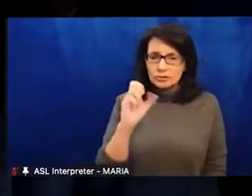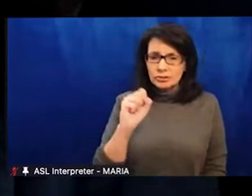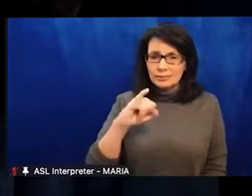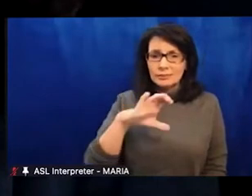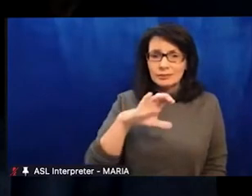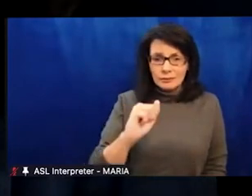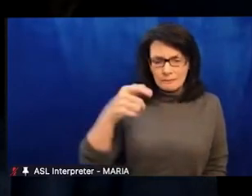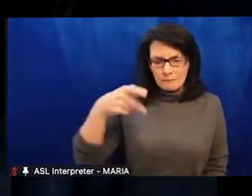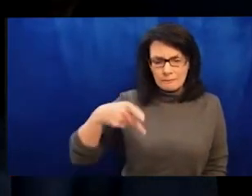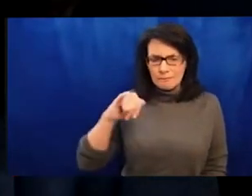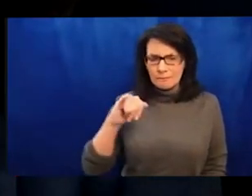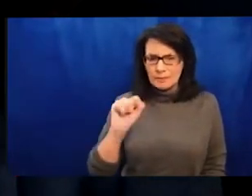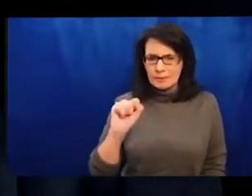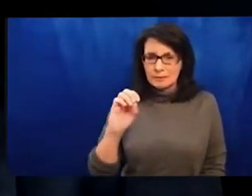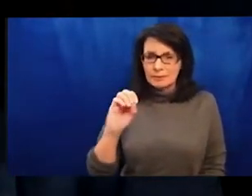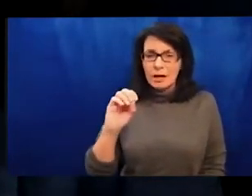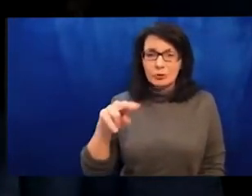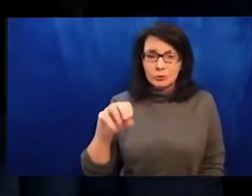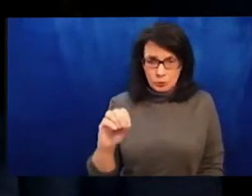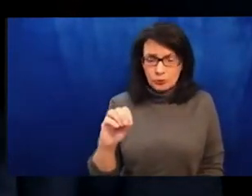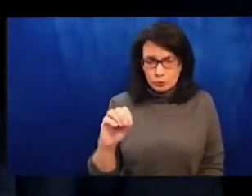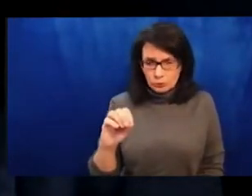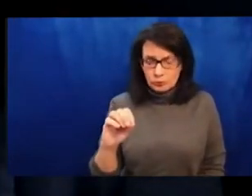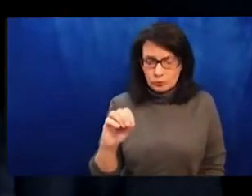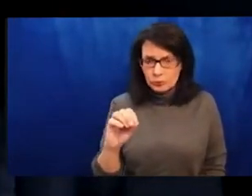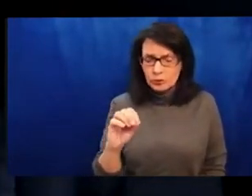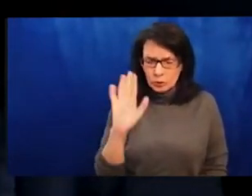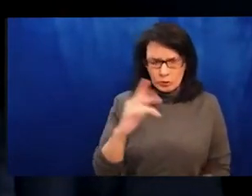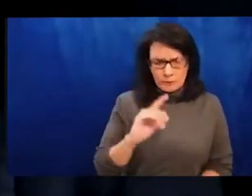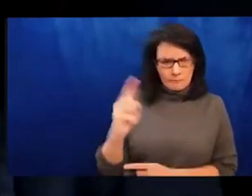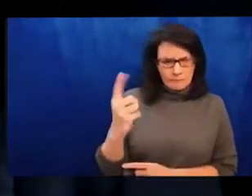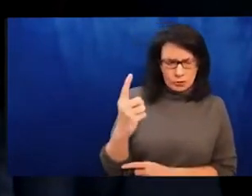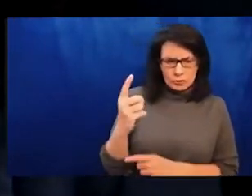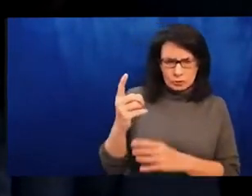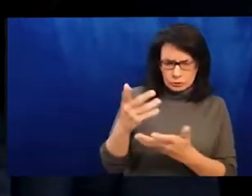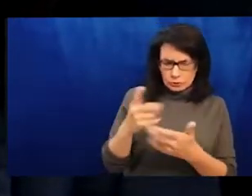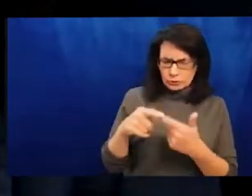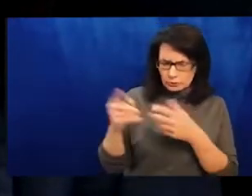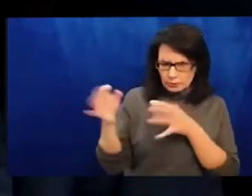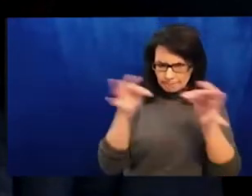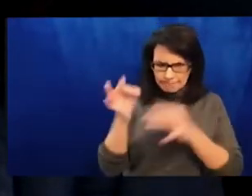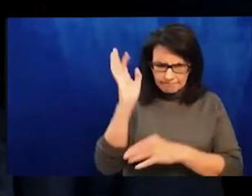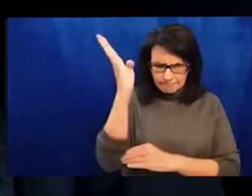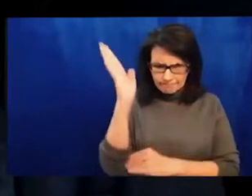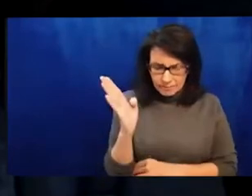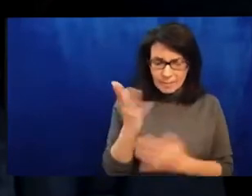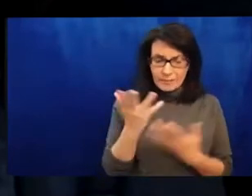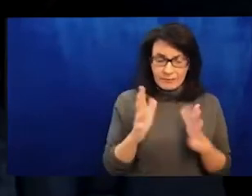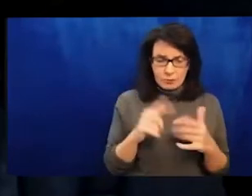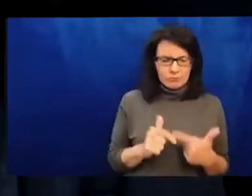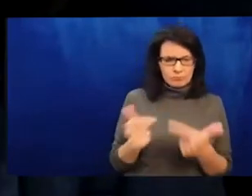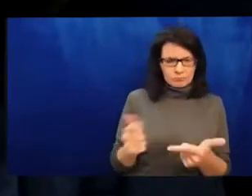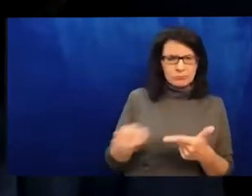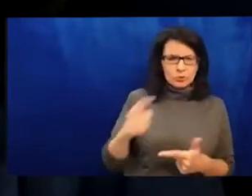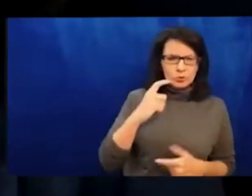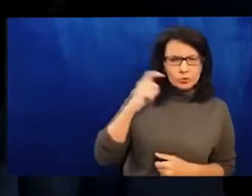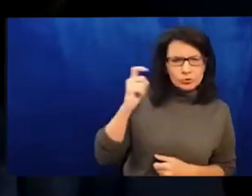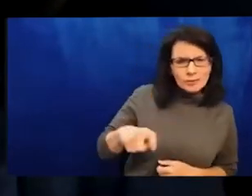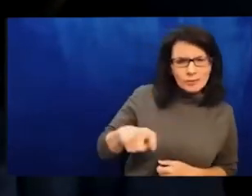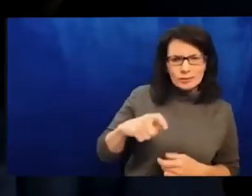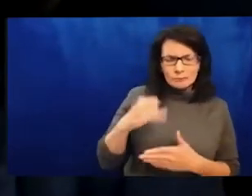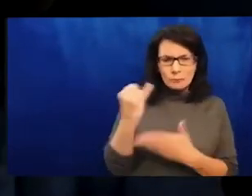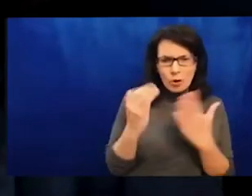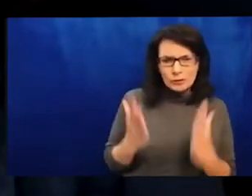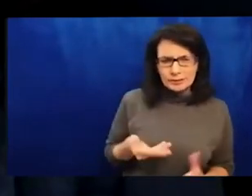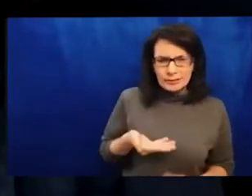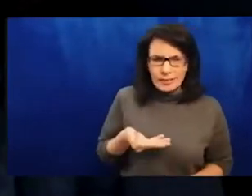further learning, dialogue, and for building international solidarity with occupied peoples. We've invited Jessica Pisano